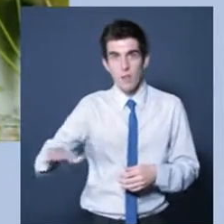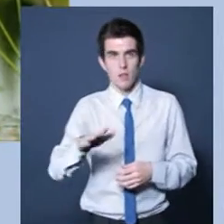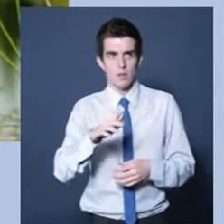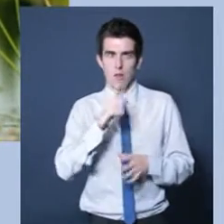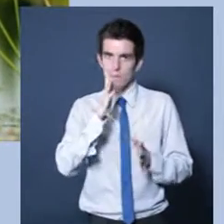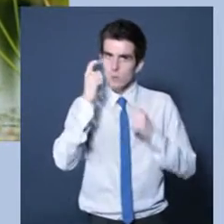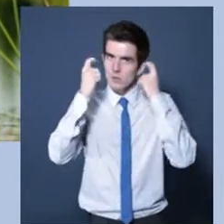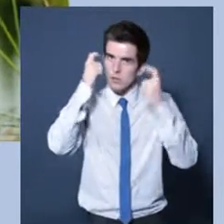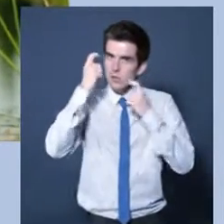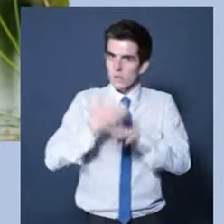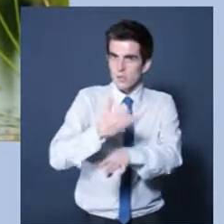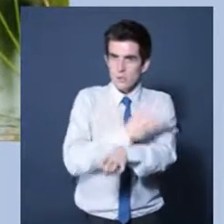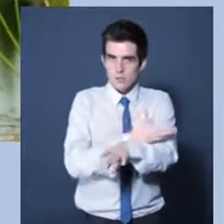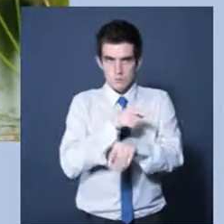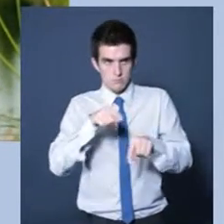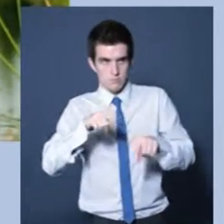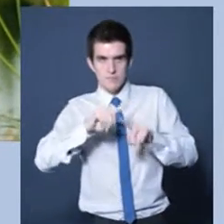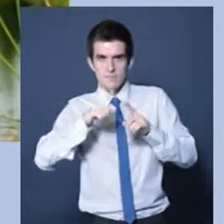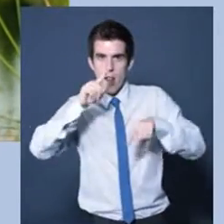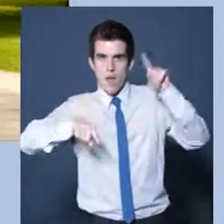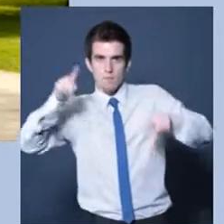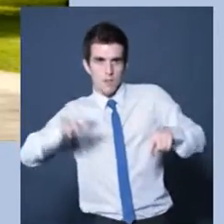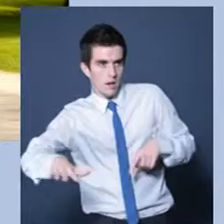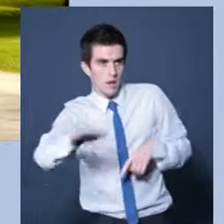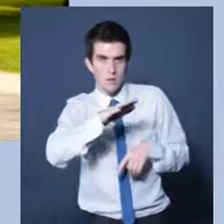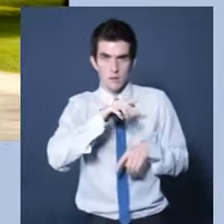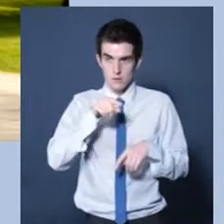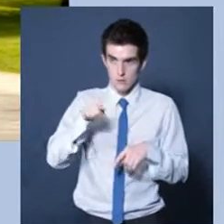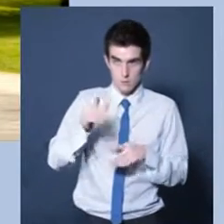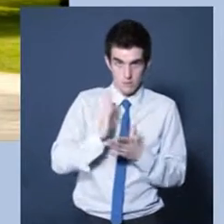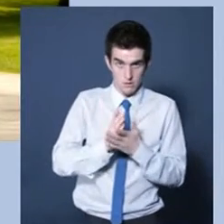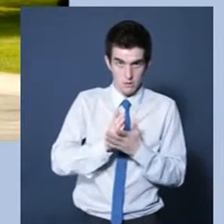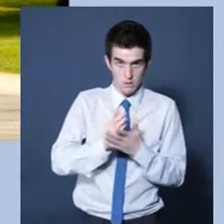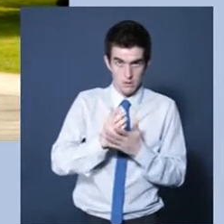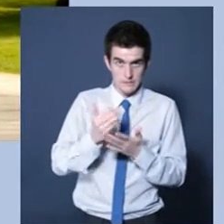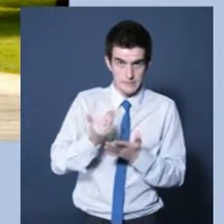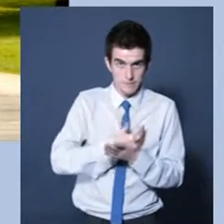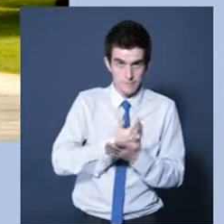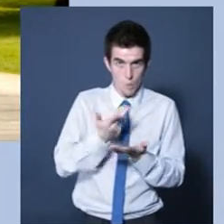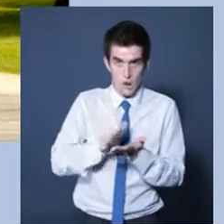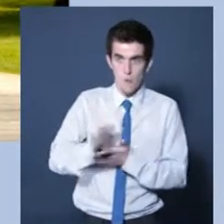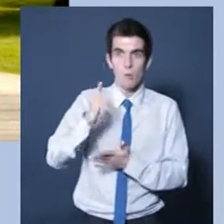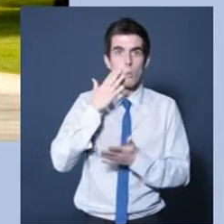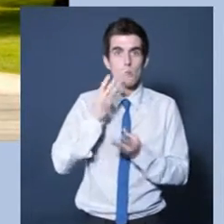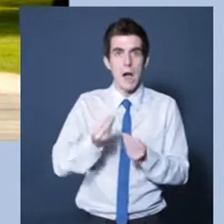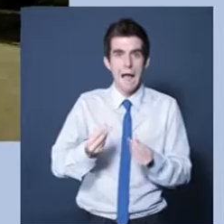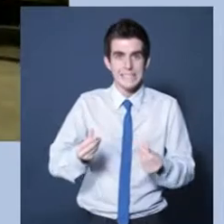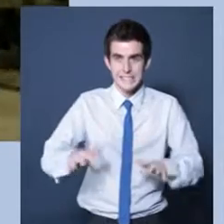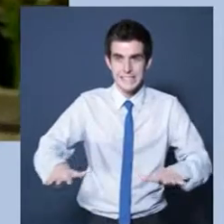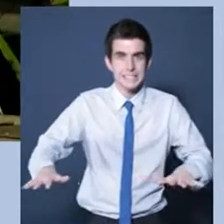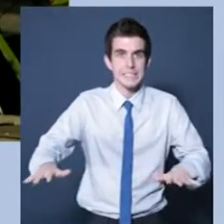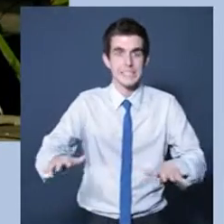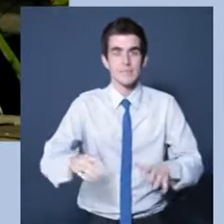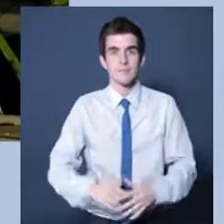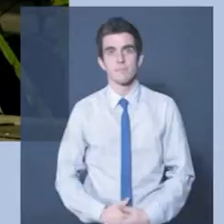This deck we're sitting on here, the water behind us, they're all on different levels. We had to be quite inventive about is